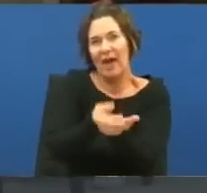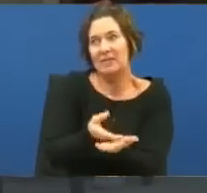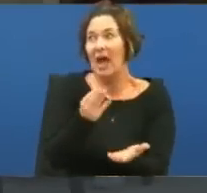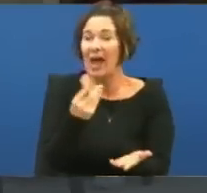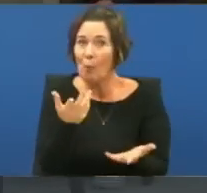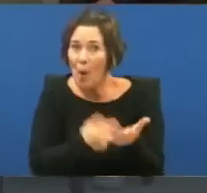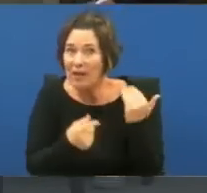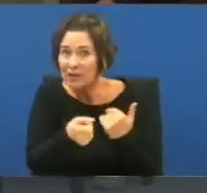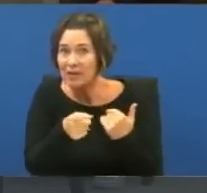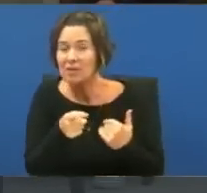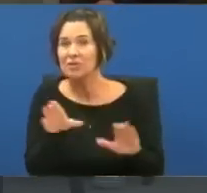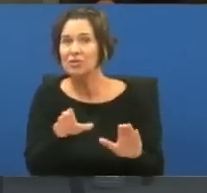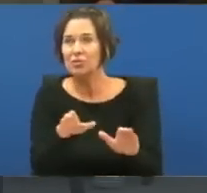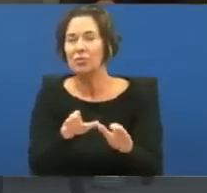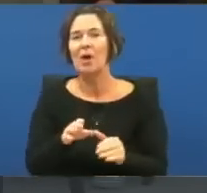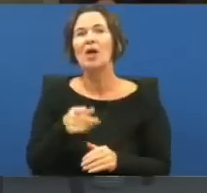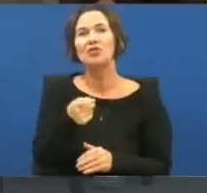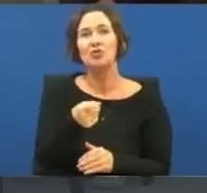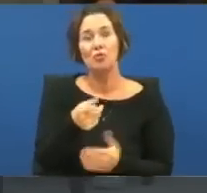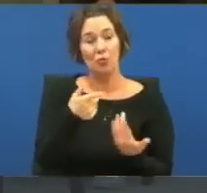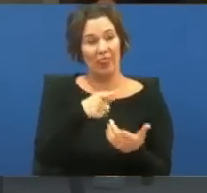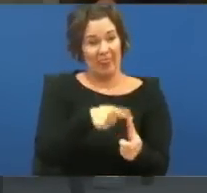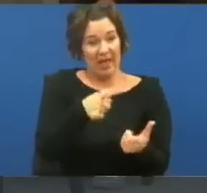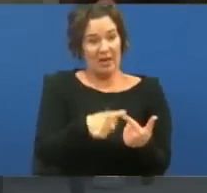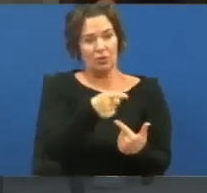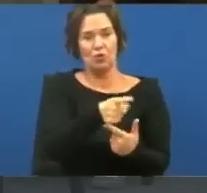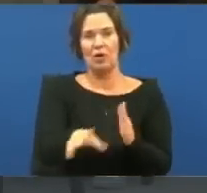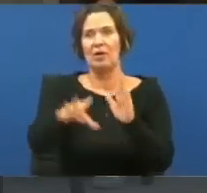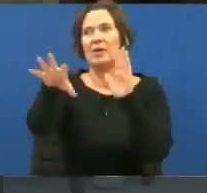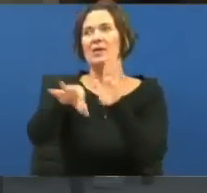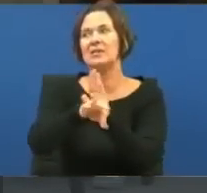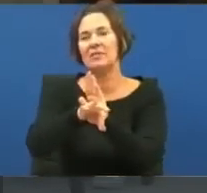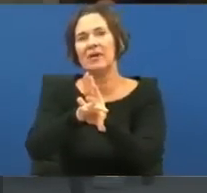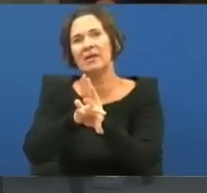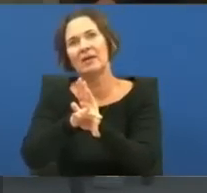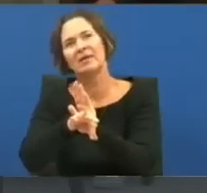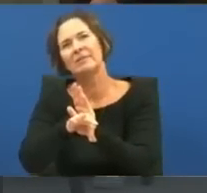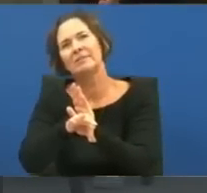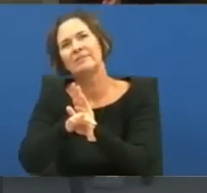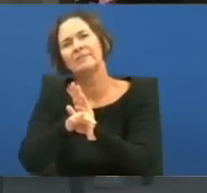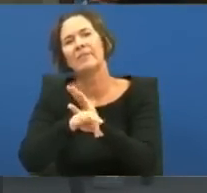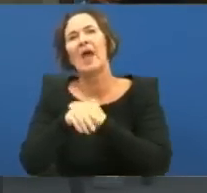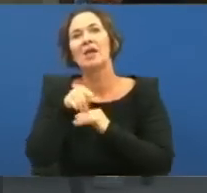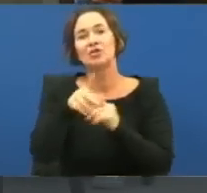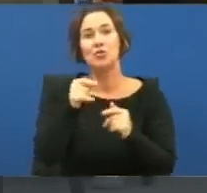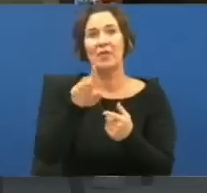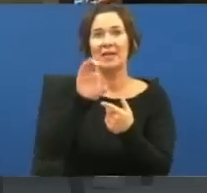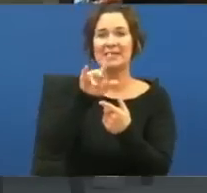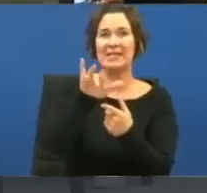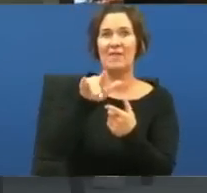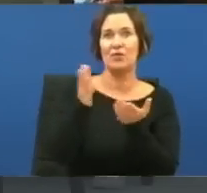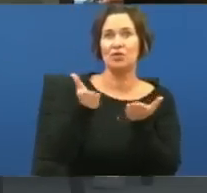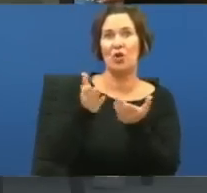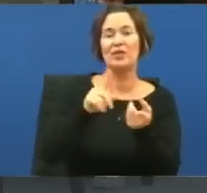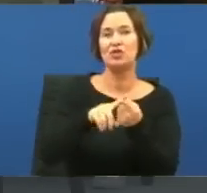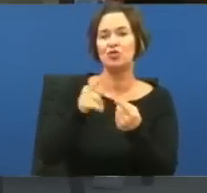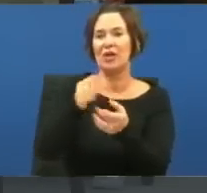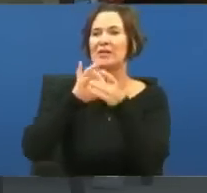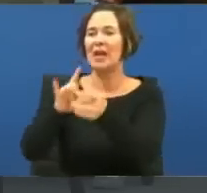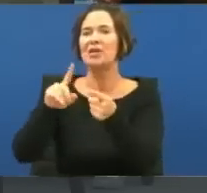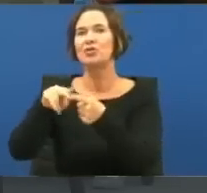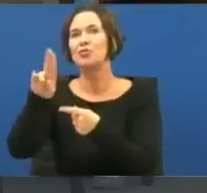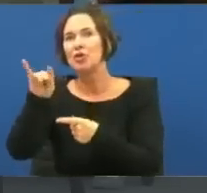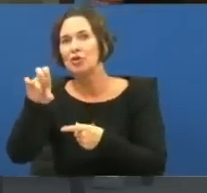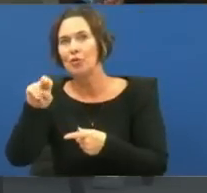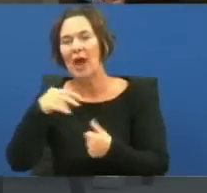you do, then you go and you appoint people to the civil service board that have direct ties to the union. There are